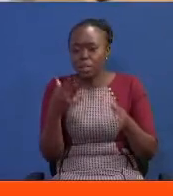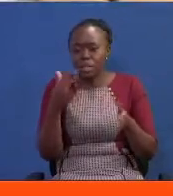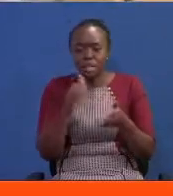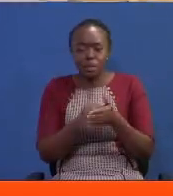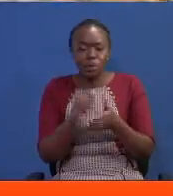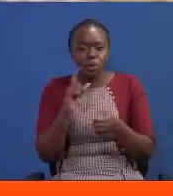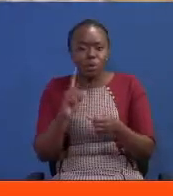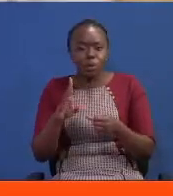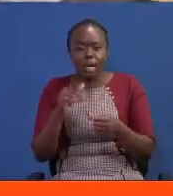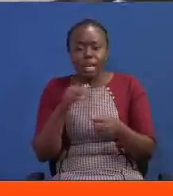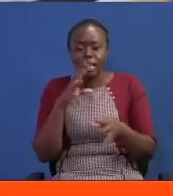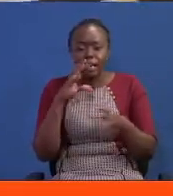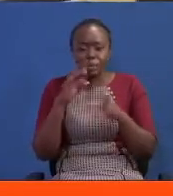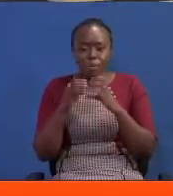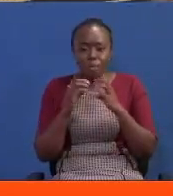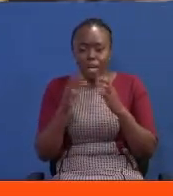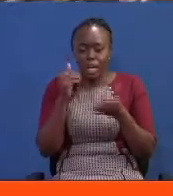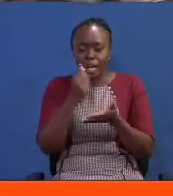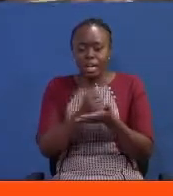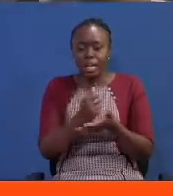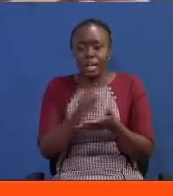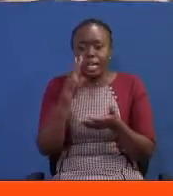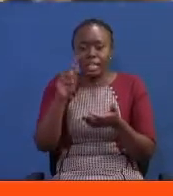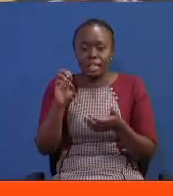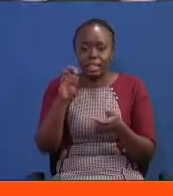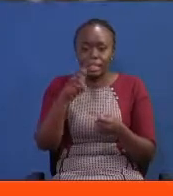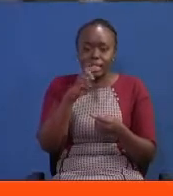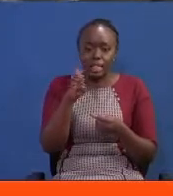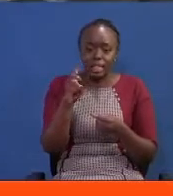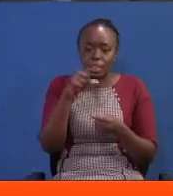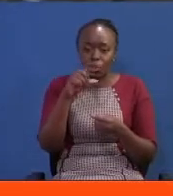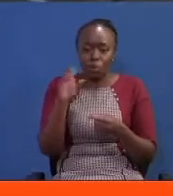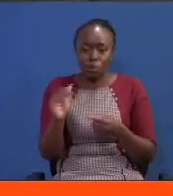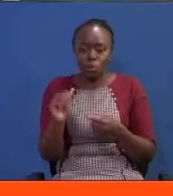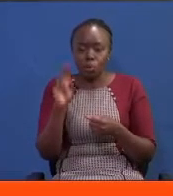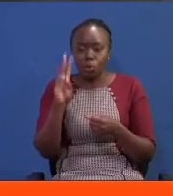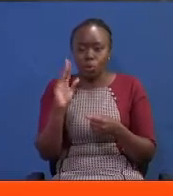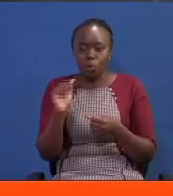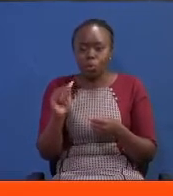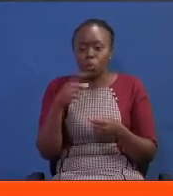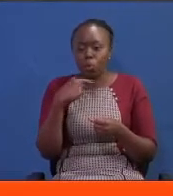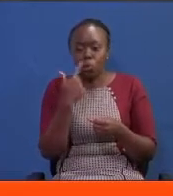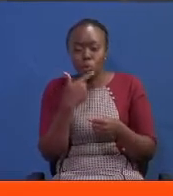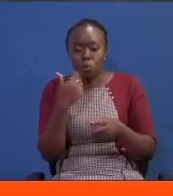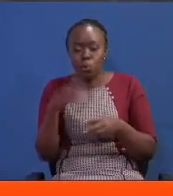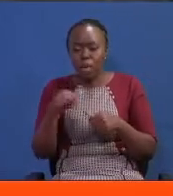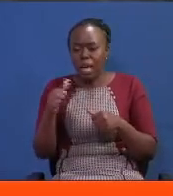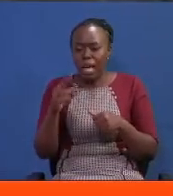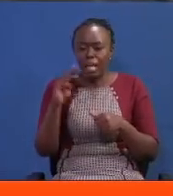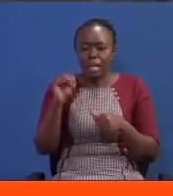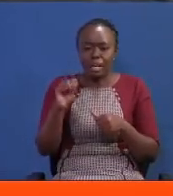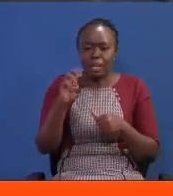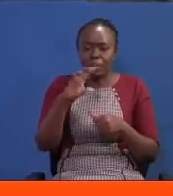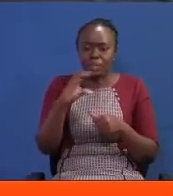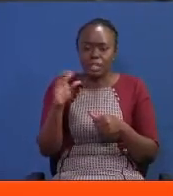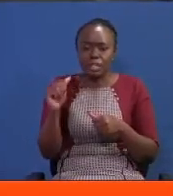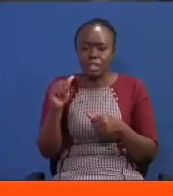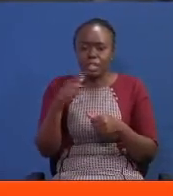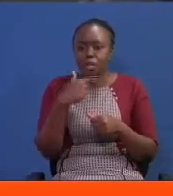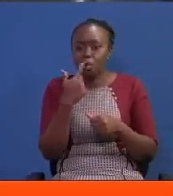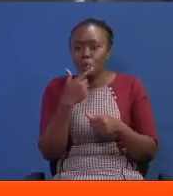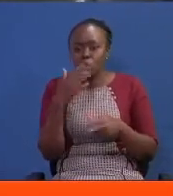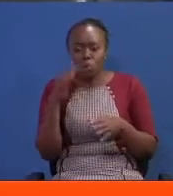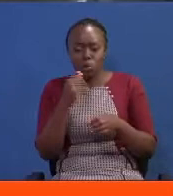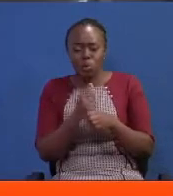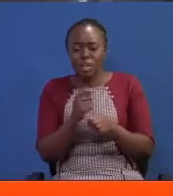in Moriah into office. Ndegwa has been entangled in five-month tassel with the MCAs who accuse him of